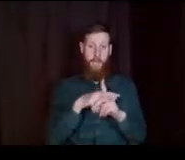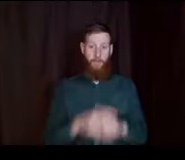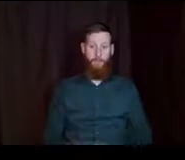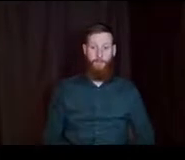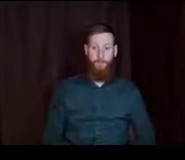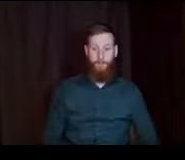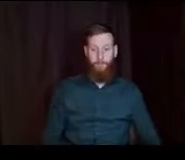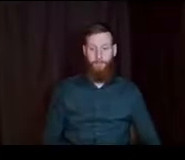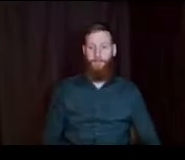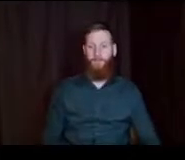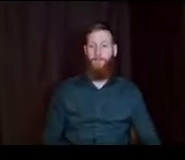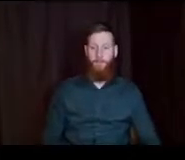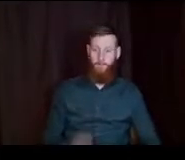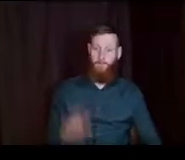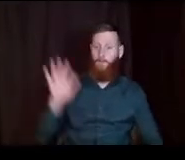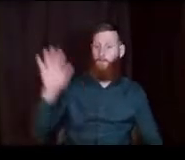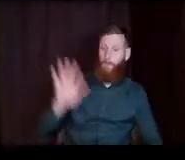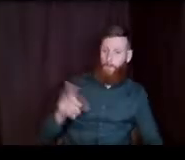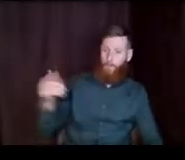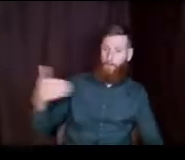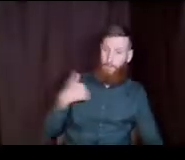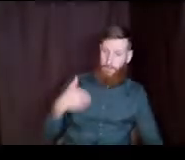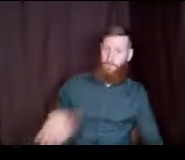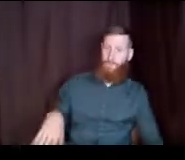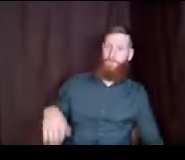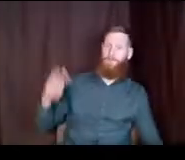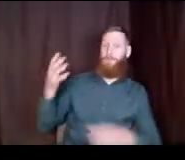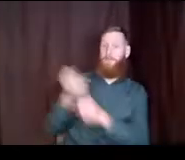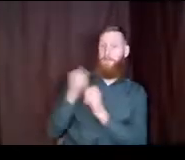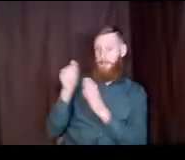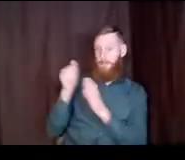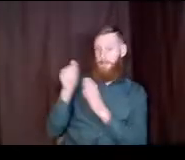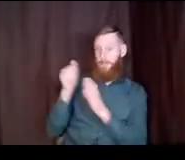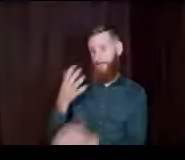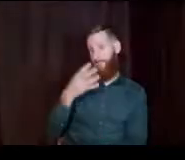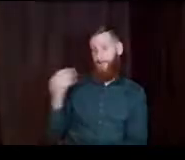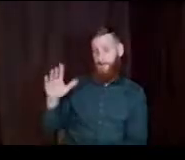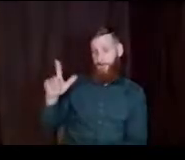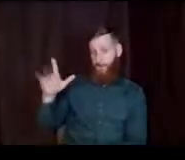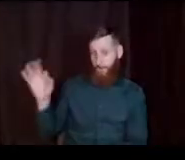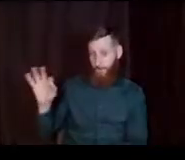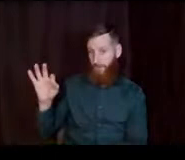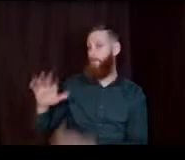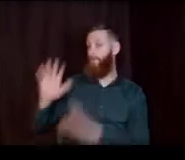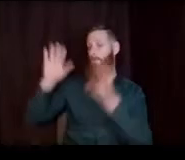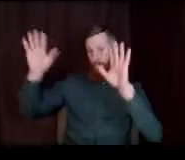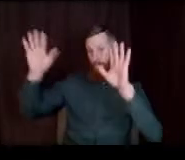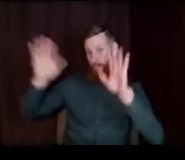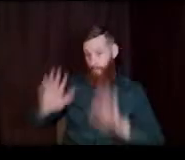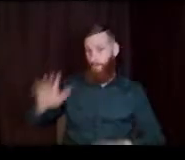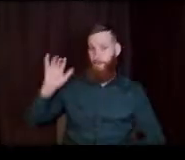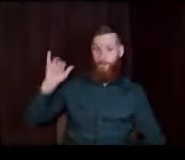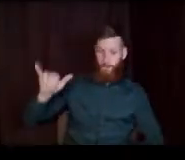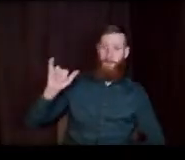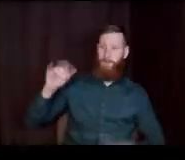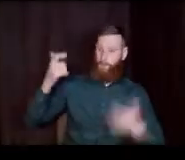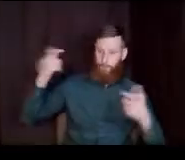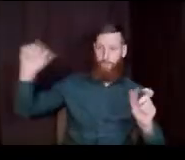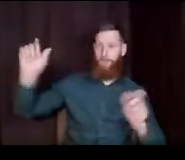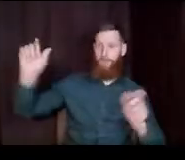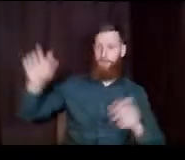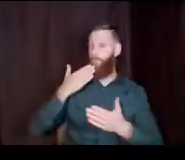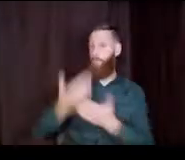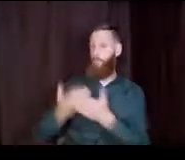But awesome that you have GET accounts and a 529 account. Way to go. That is pretty awesome. Great planning.